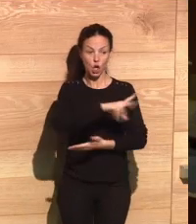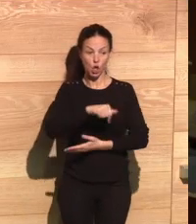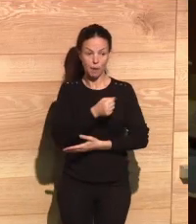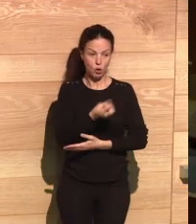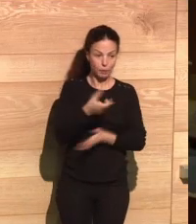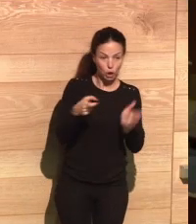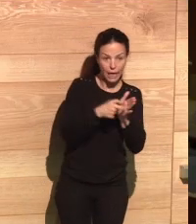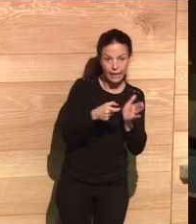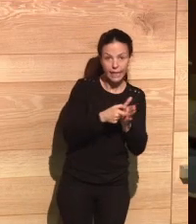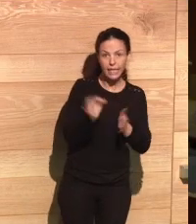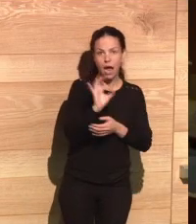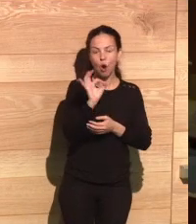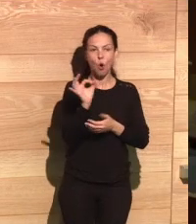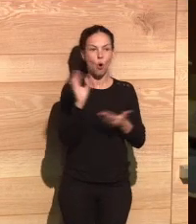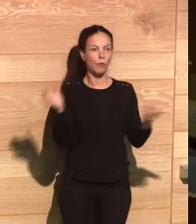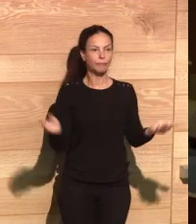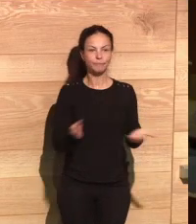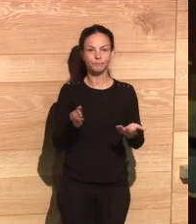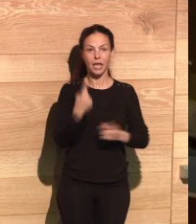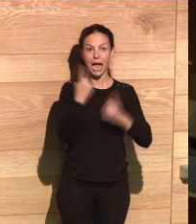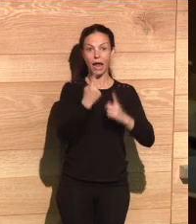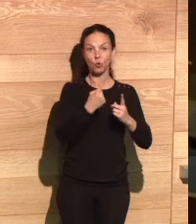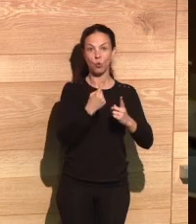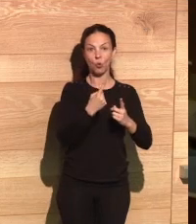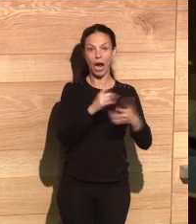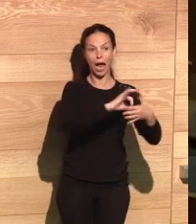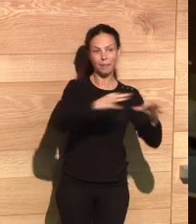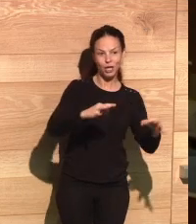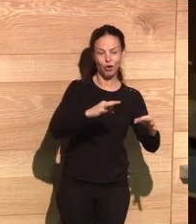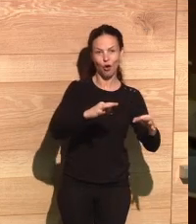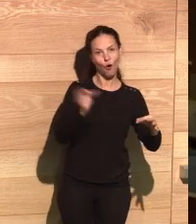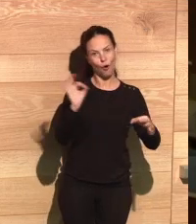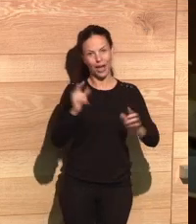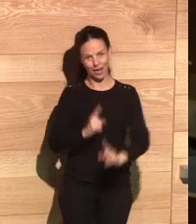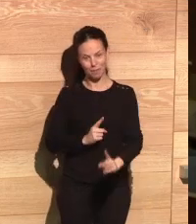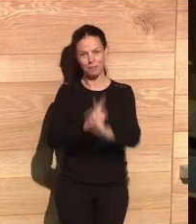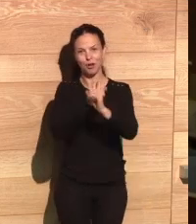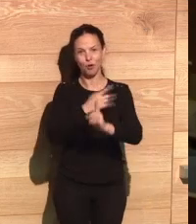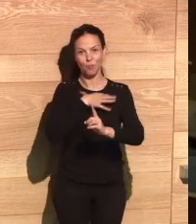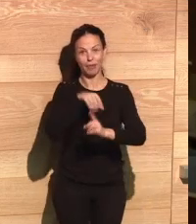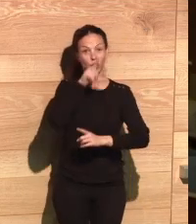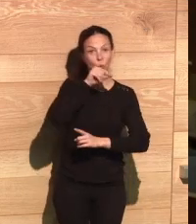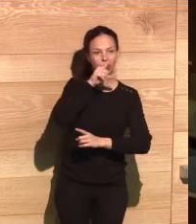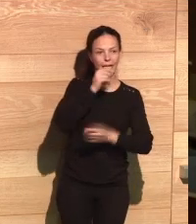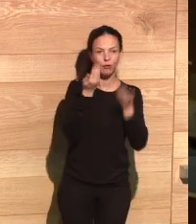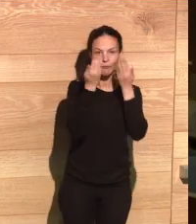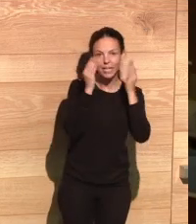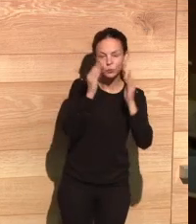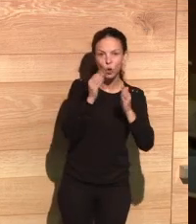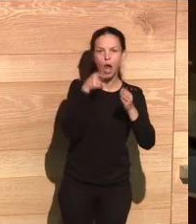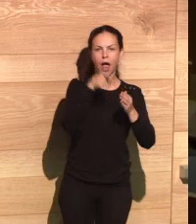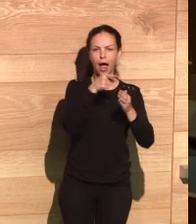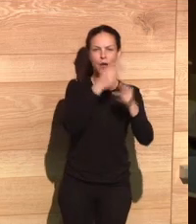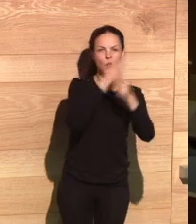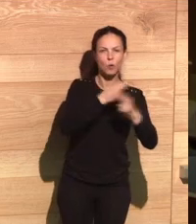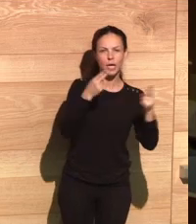experienced something like that. The number of our credit card has been stolen or a friend or a